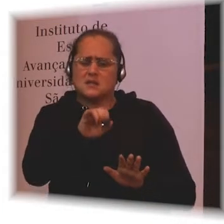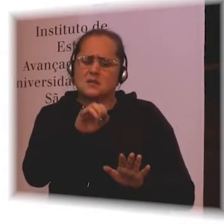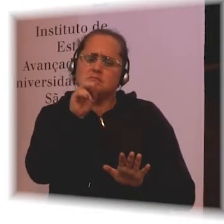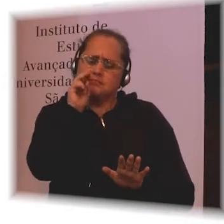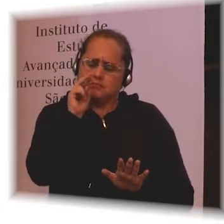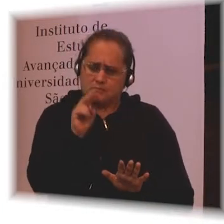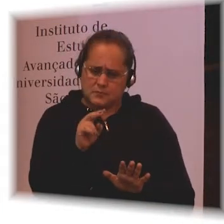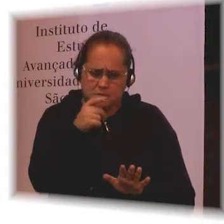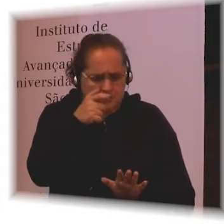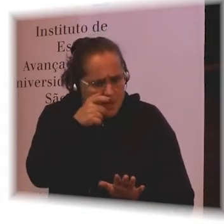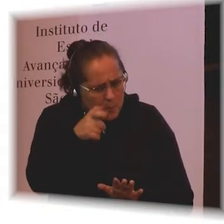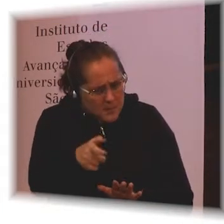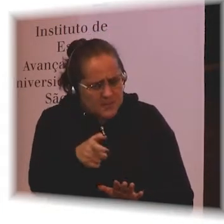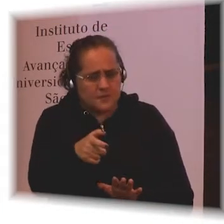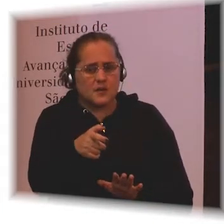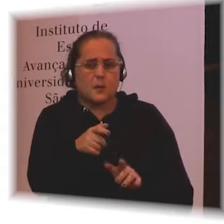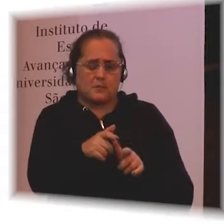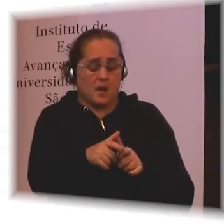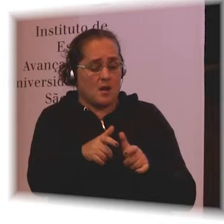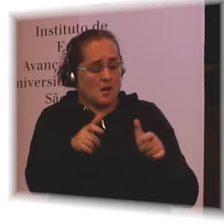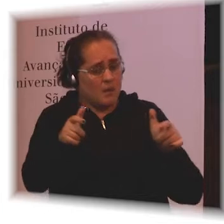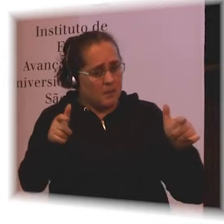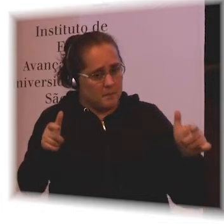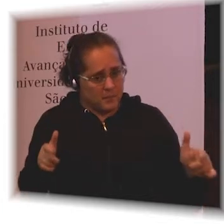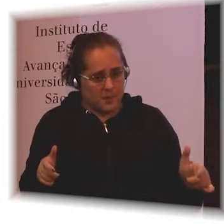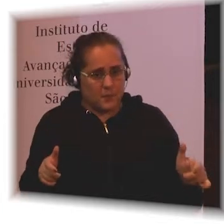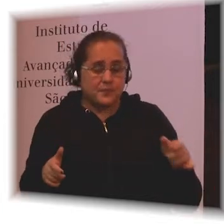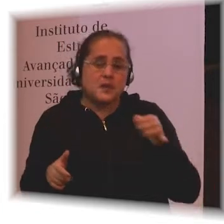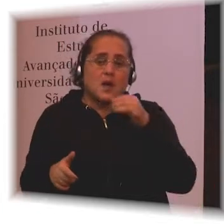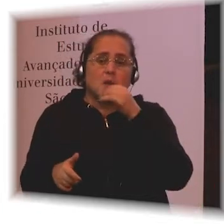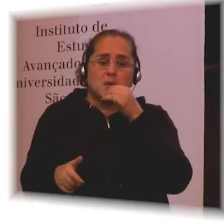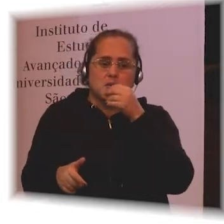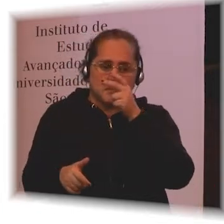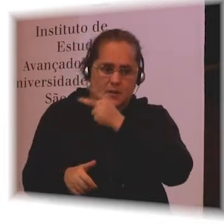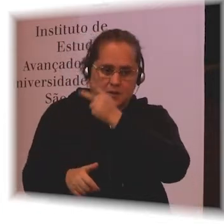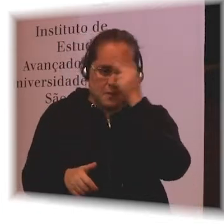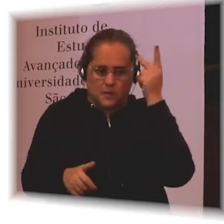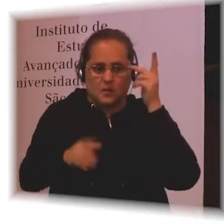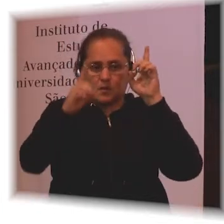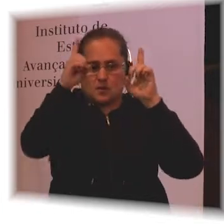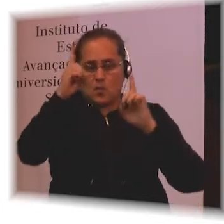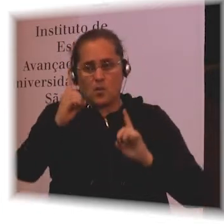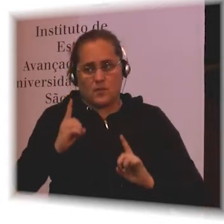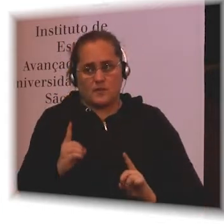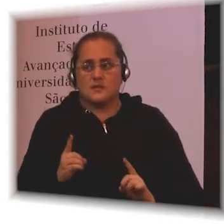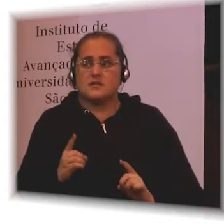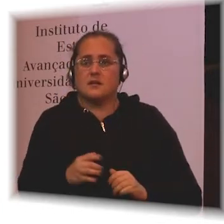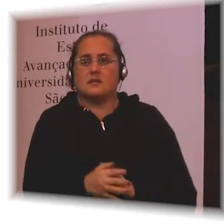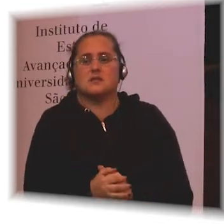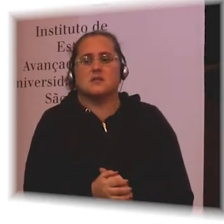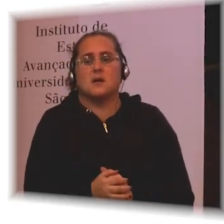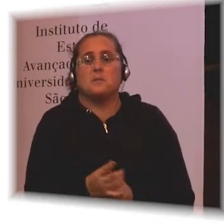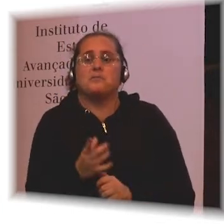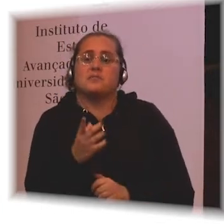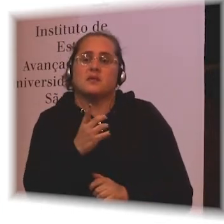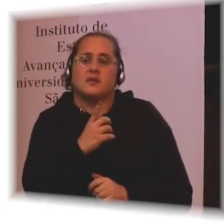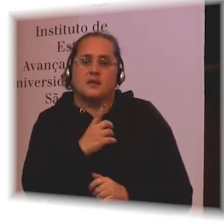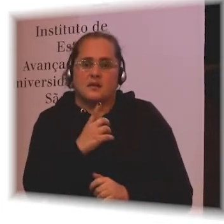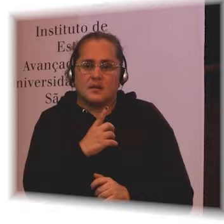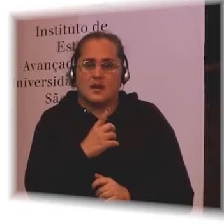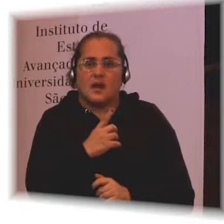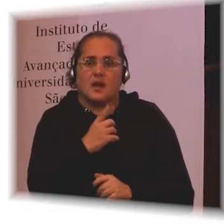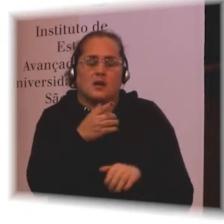aspects of life we see an impact. So people with disabilities find it more difficult to access appropriate water and